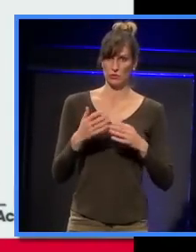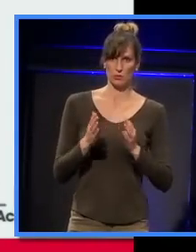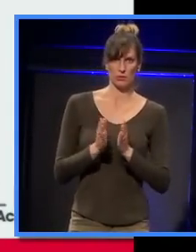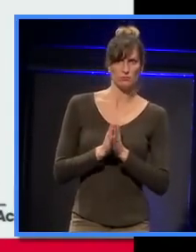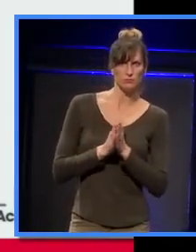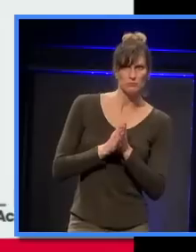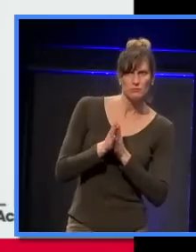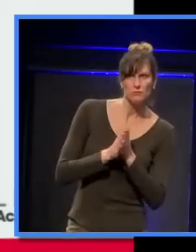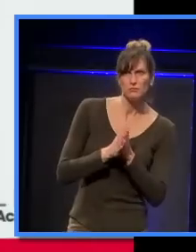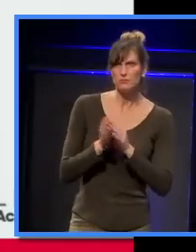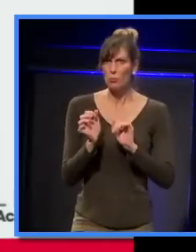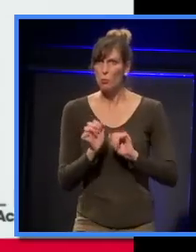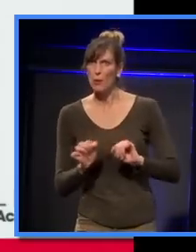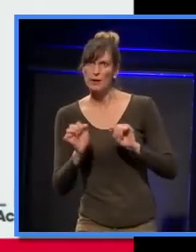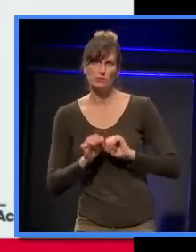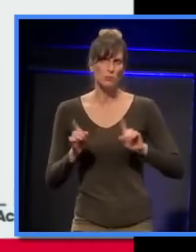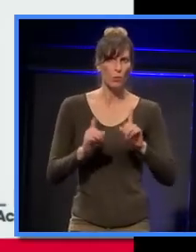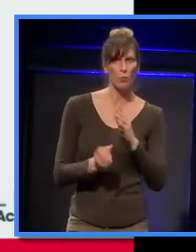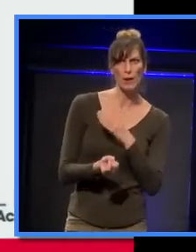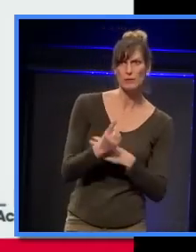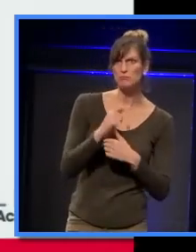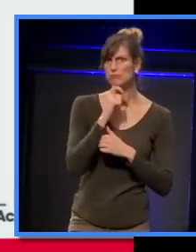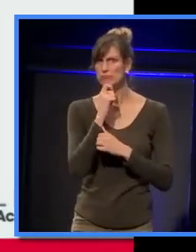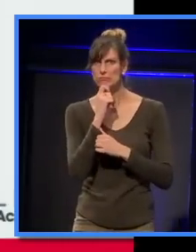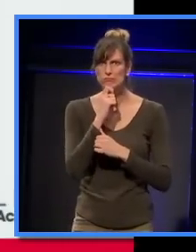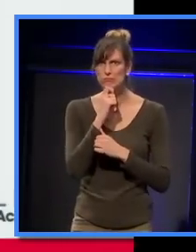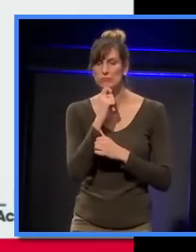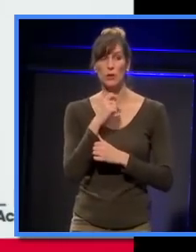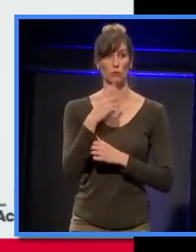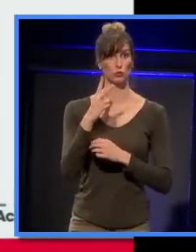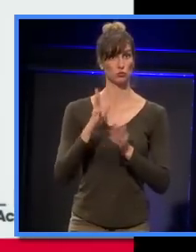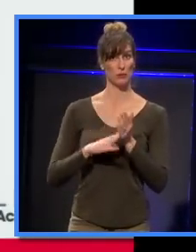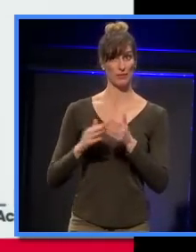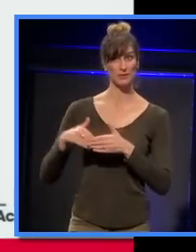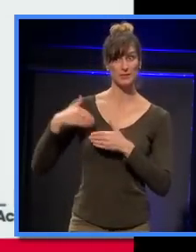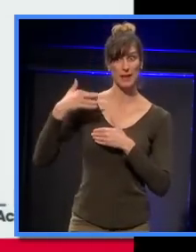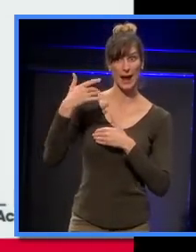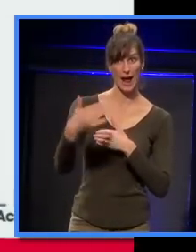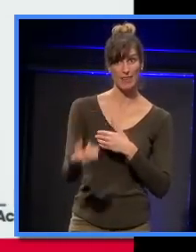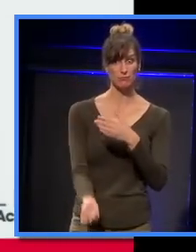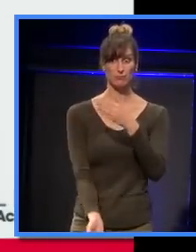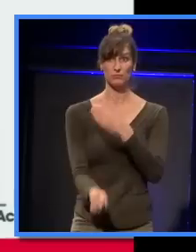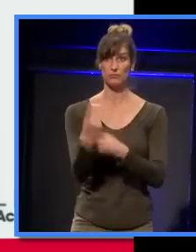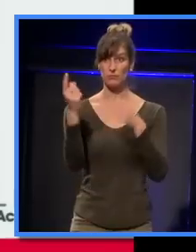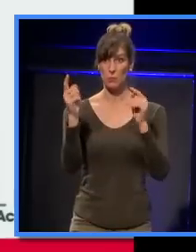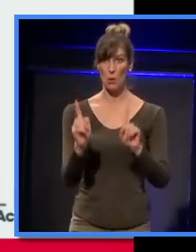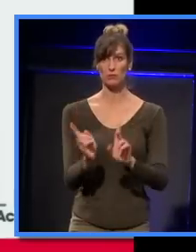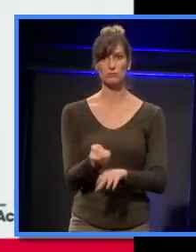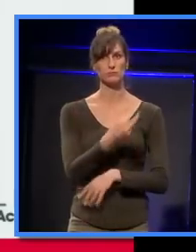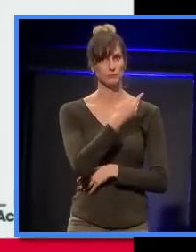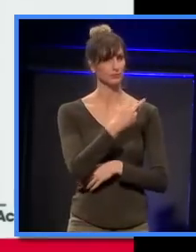two months, and then suddenly this came out. Next video, if you can click on that.